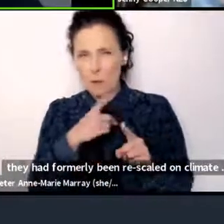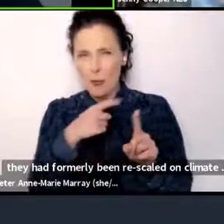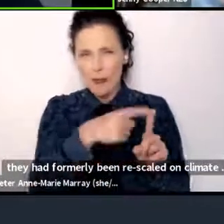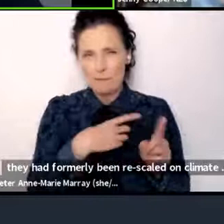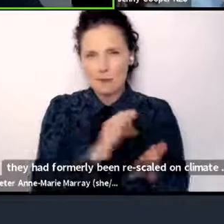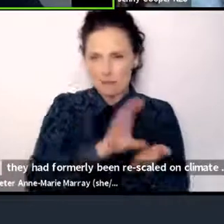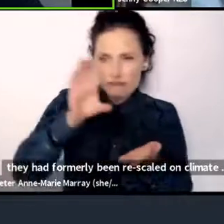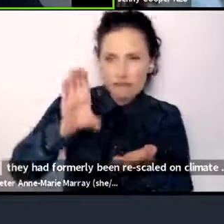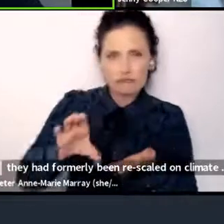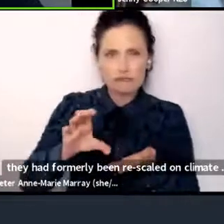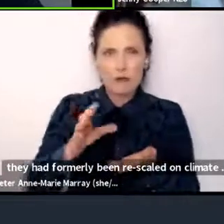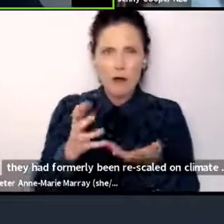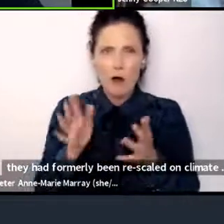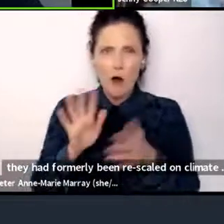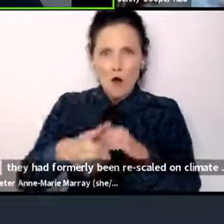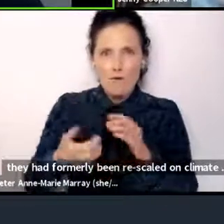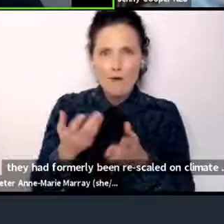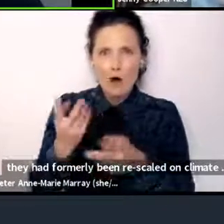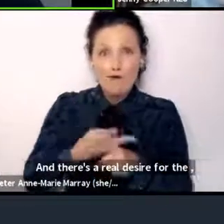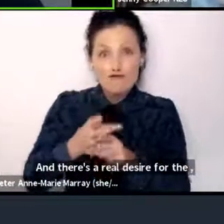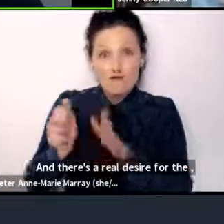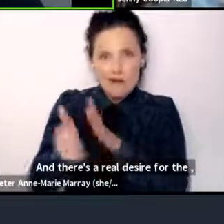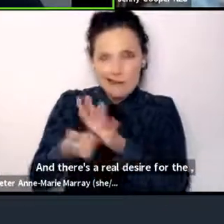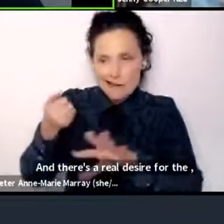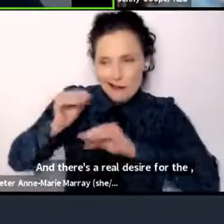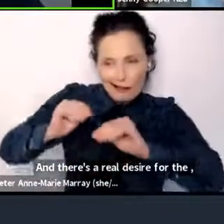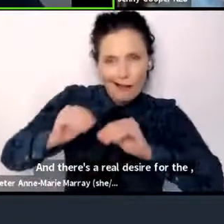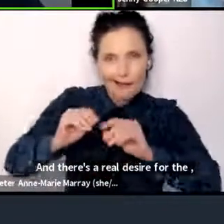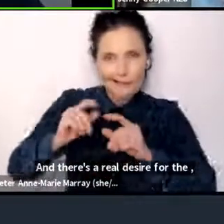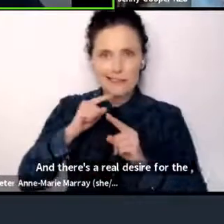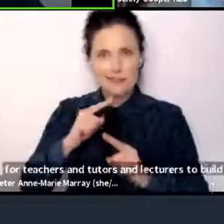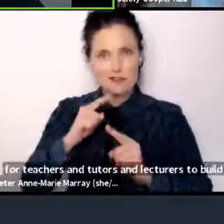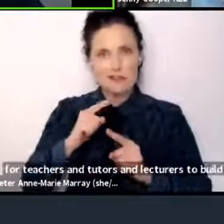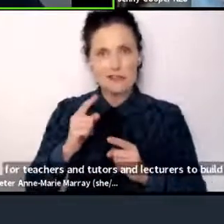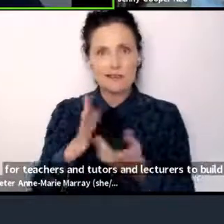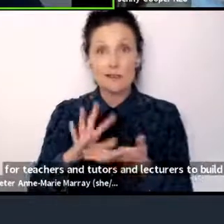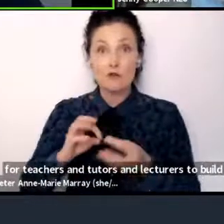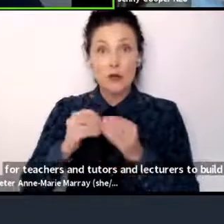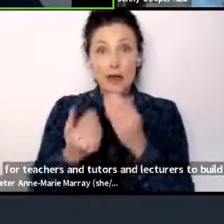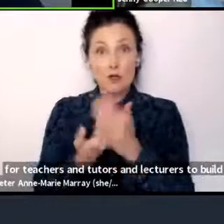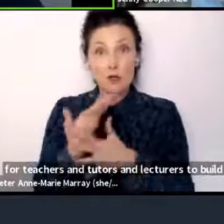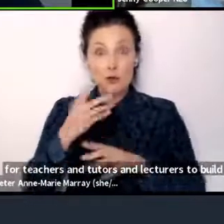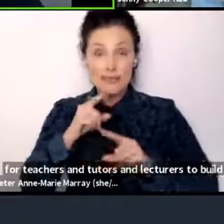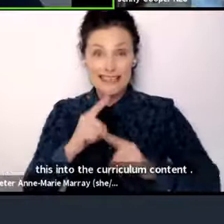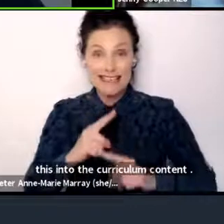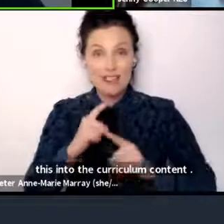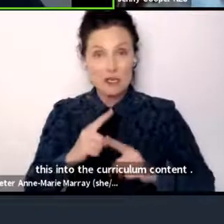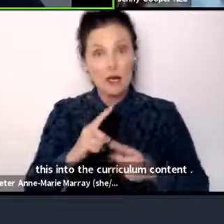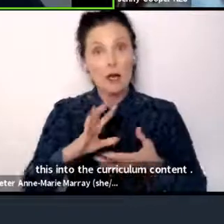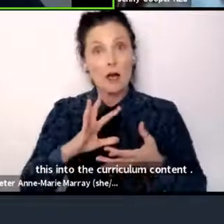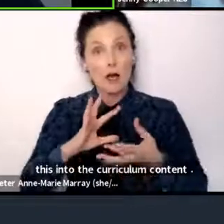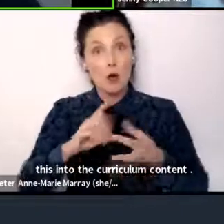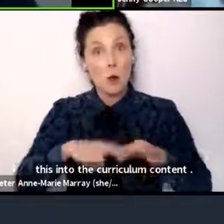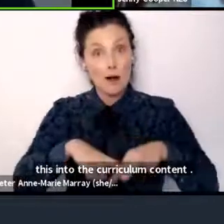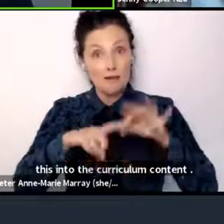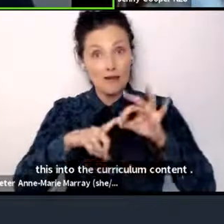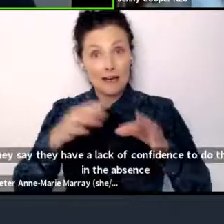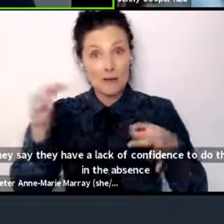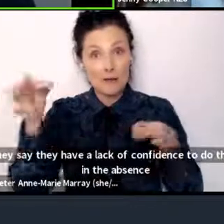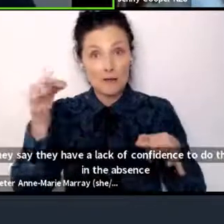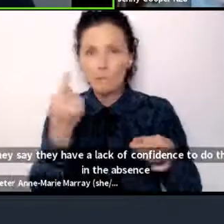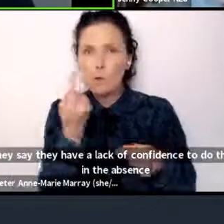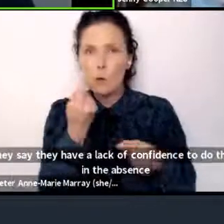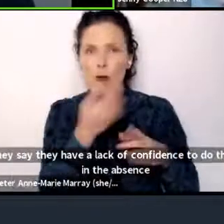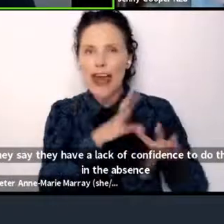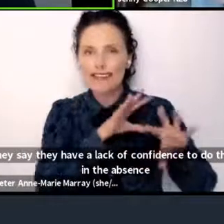of money in the reskilling of teachers and to create a new professional teaching qualification for educators, we've started to do